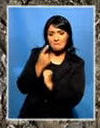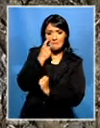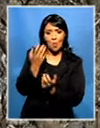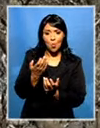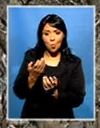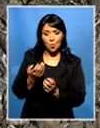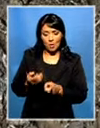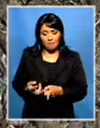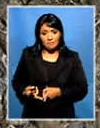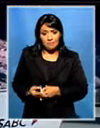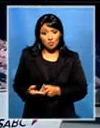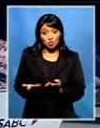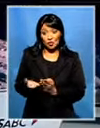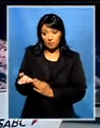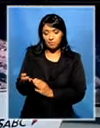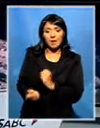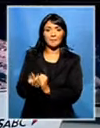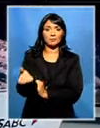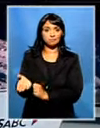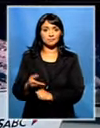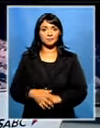initiation school in the area. The is still being